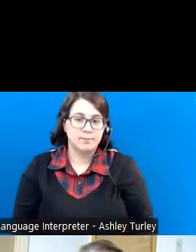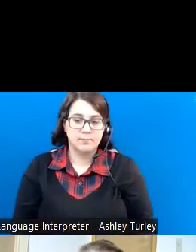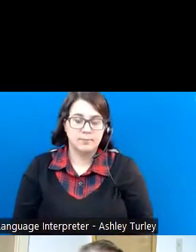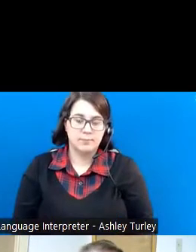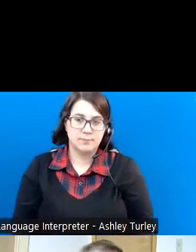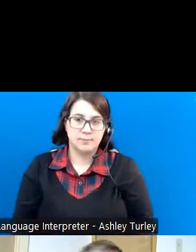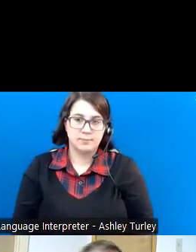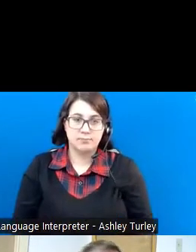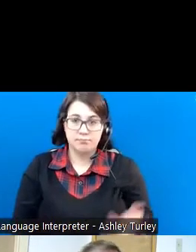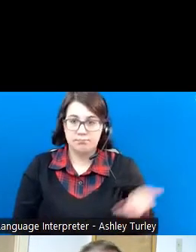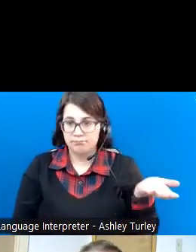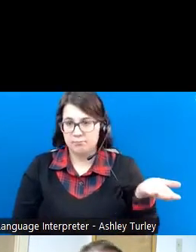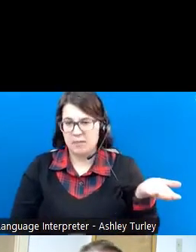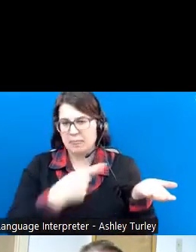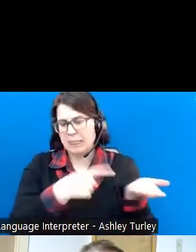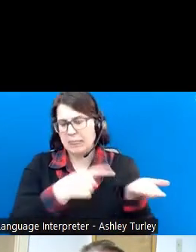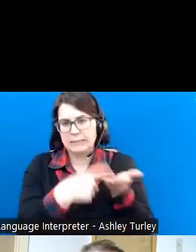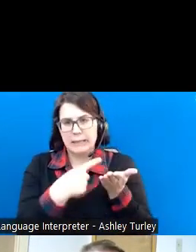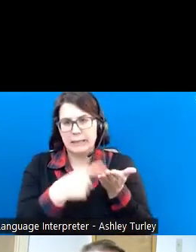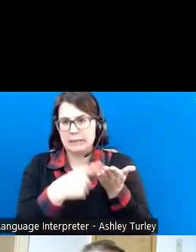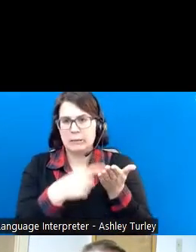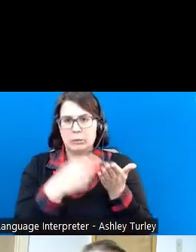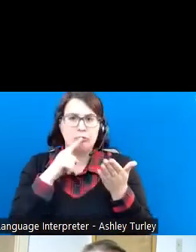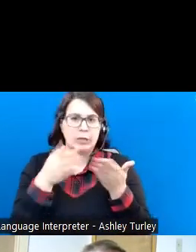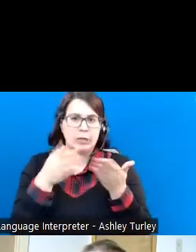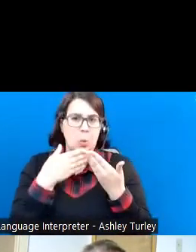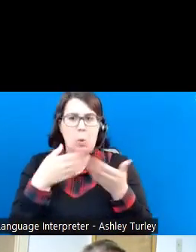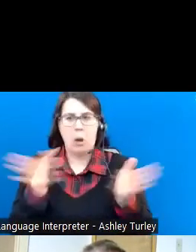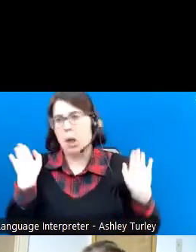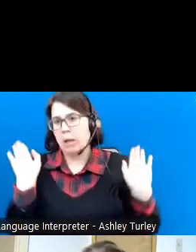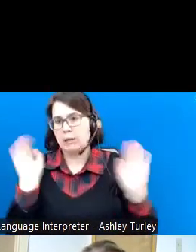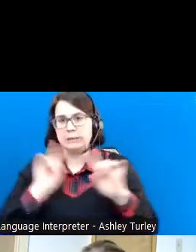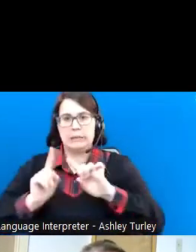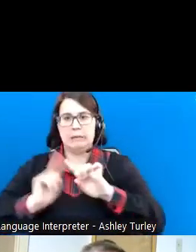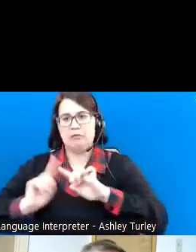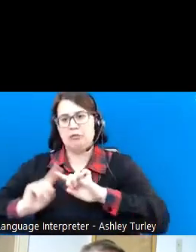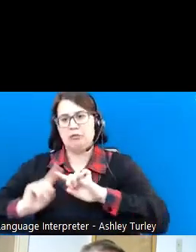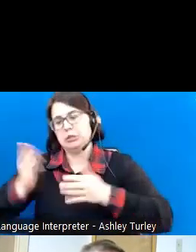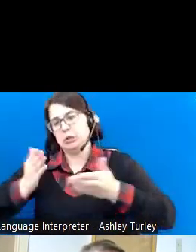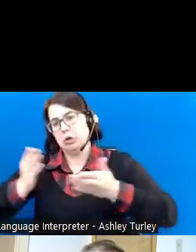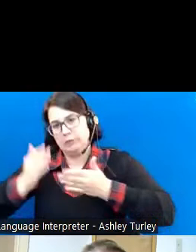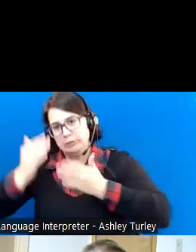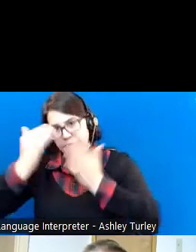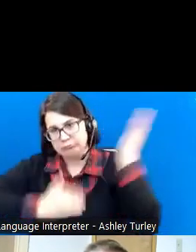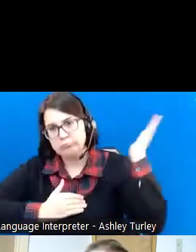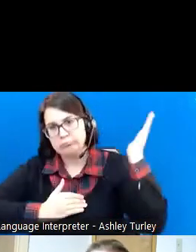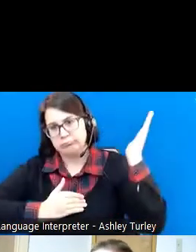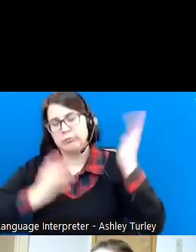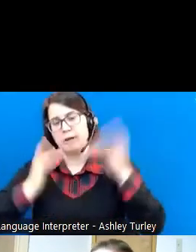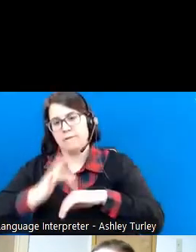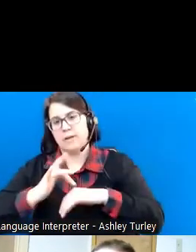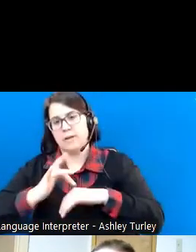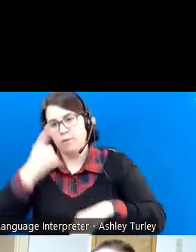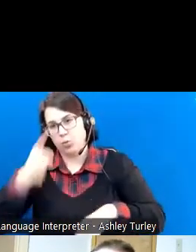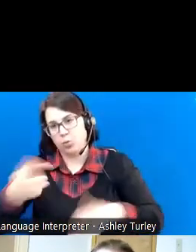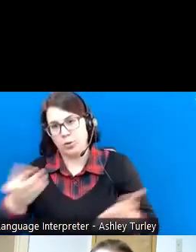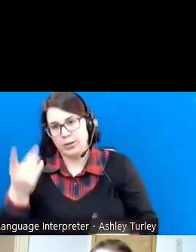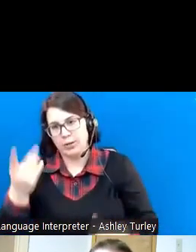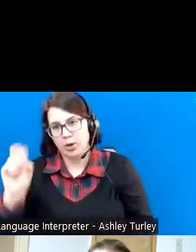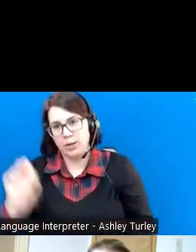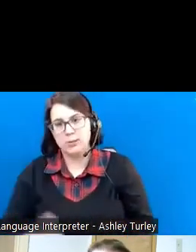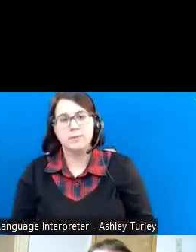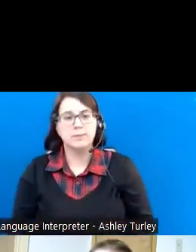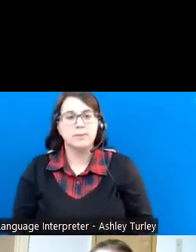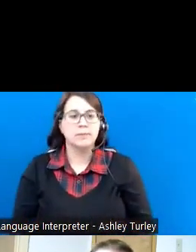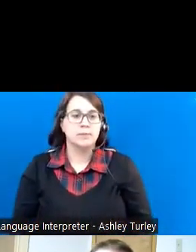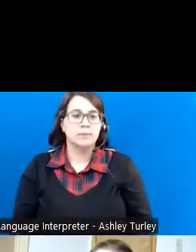this slide just covers a very wide array of services that we do provide at the Division of Rehab Services. It's important